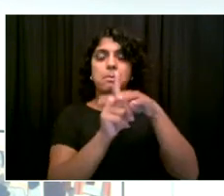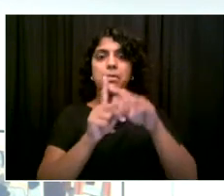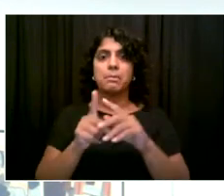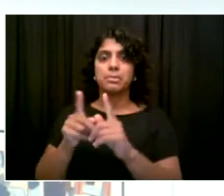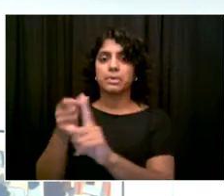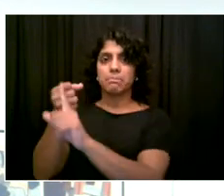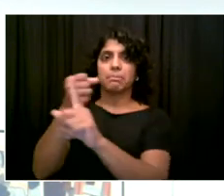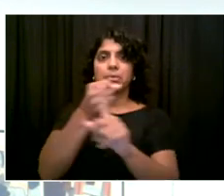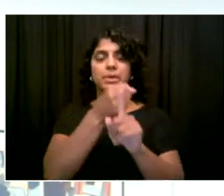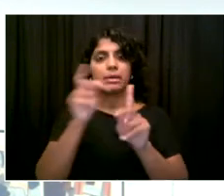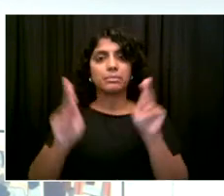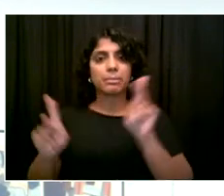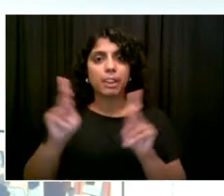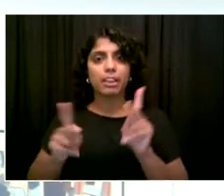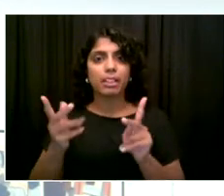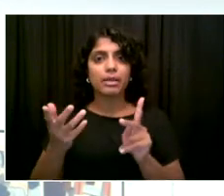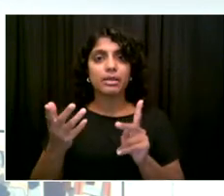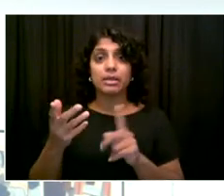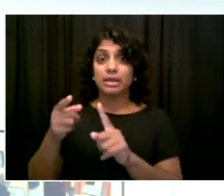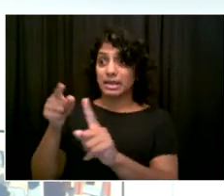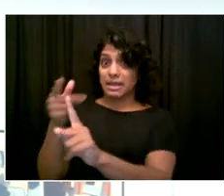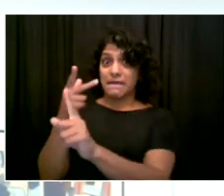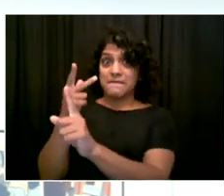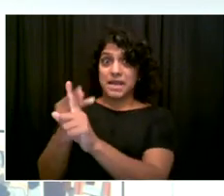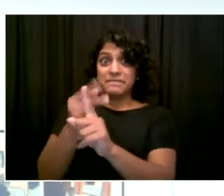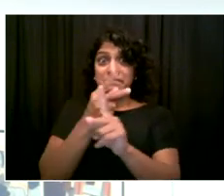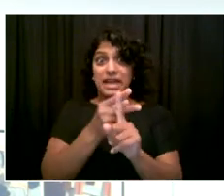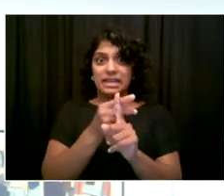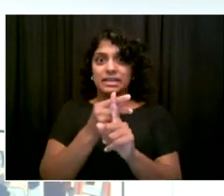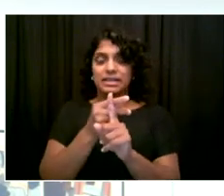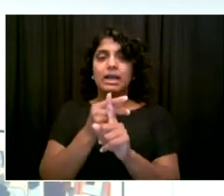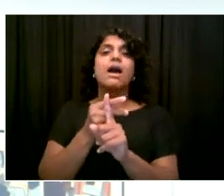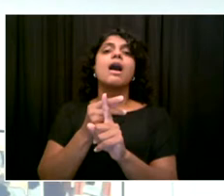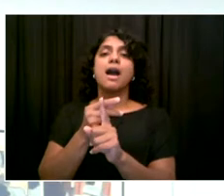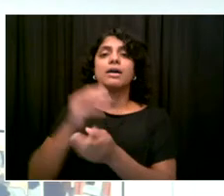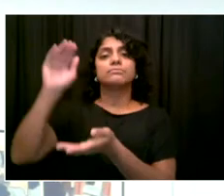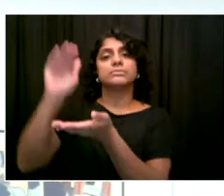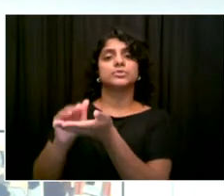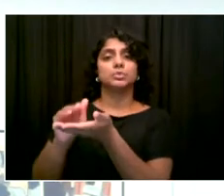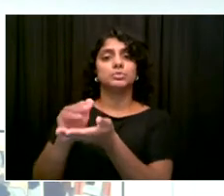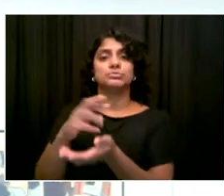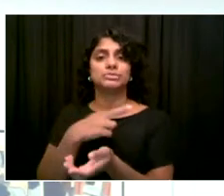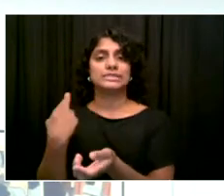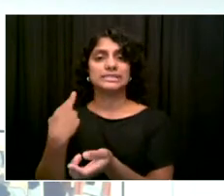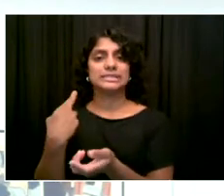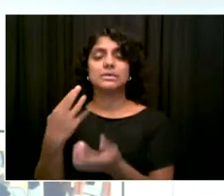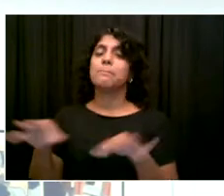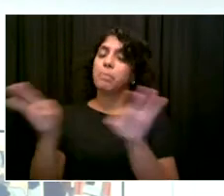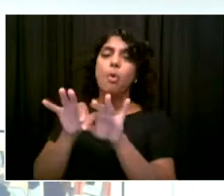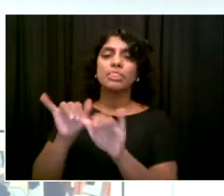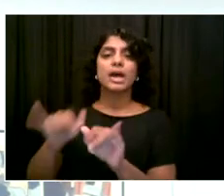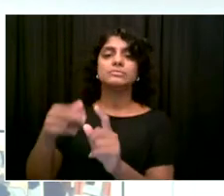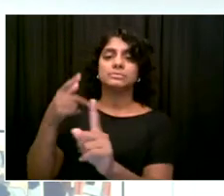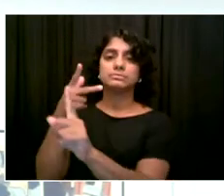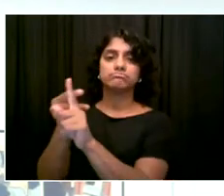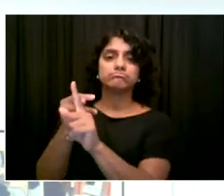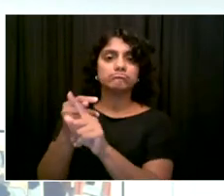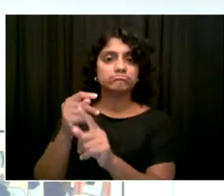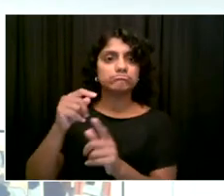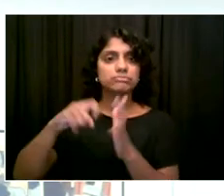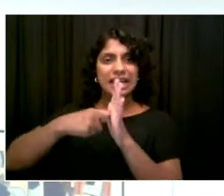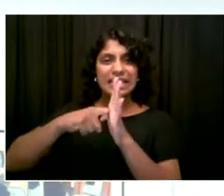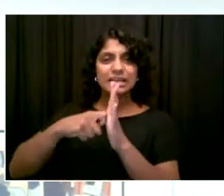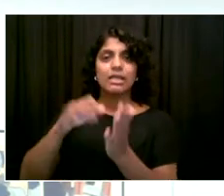something about it and protect ourselves in the safe and effective COVID-19 vaccines. With respect to the scale of